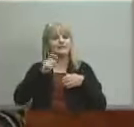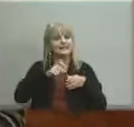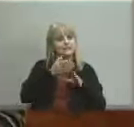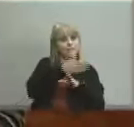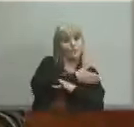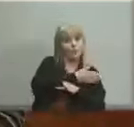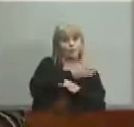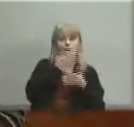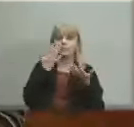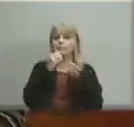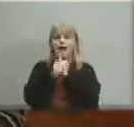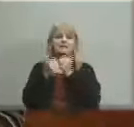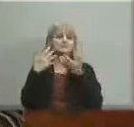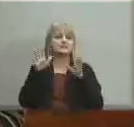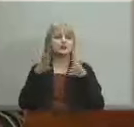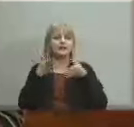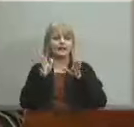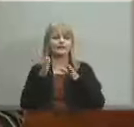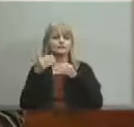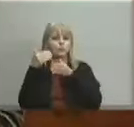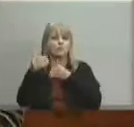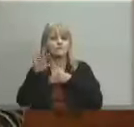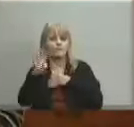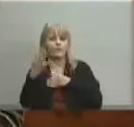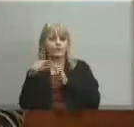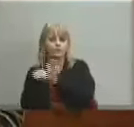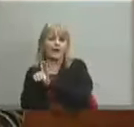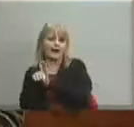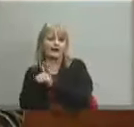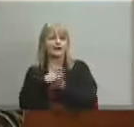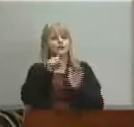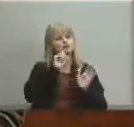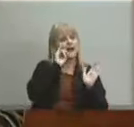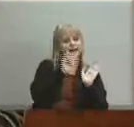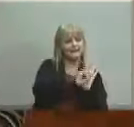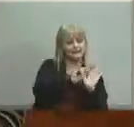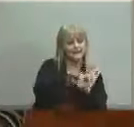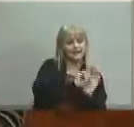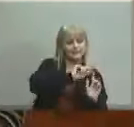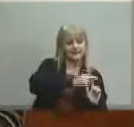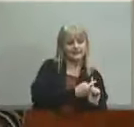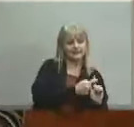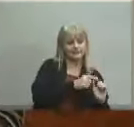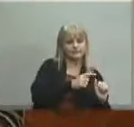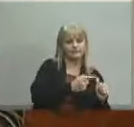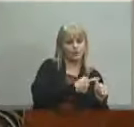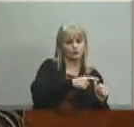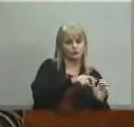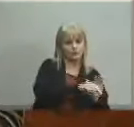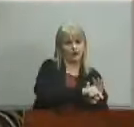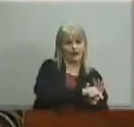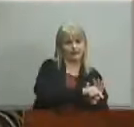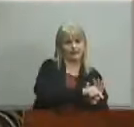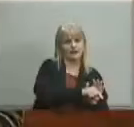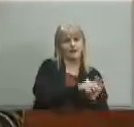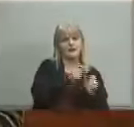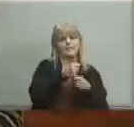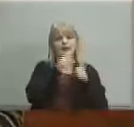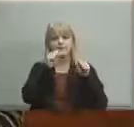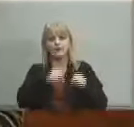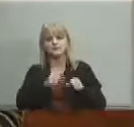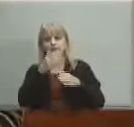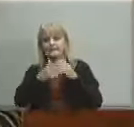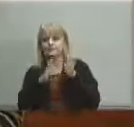no exceptions this should be identified at the beginning of third grade so as to make the most progress possible toward this goal by the end of the school year